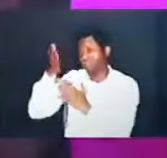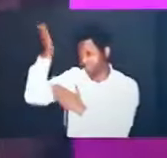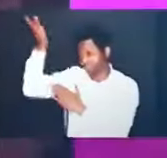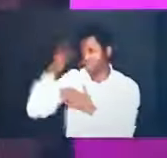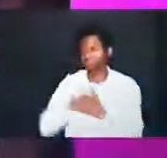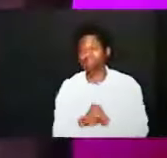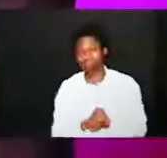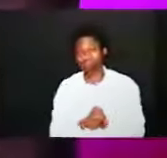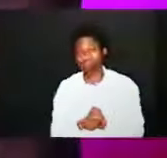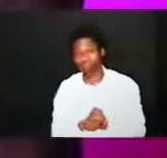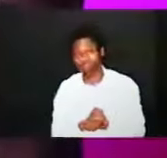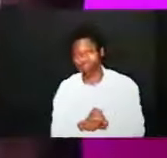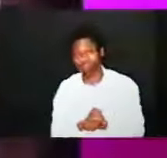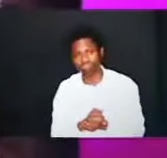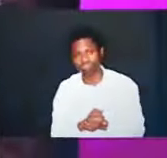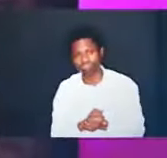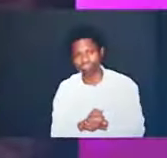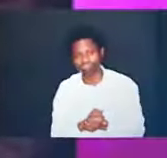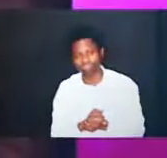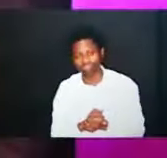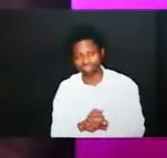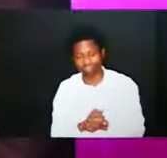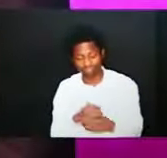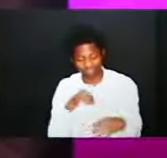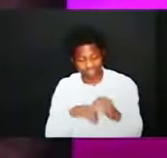this is ephesians two verses